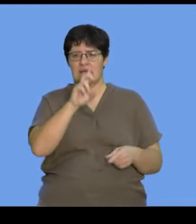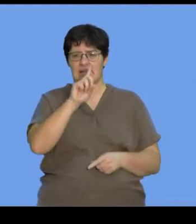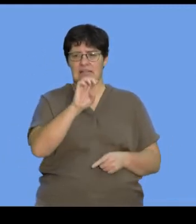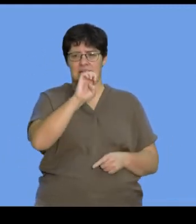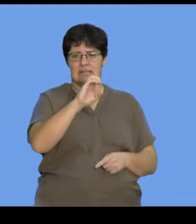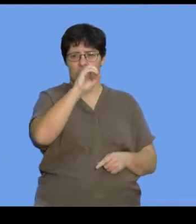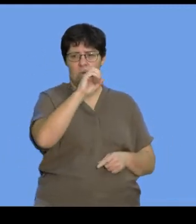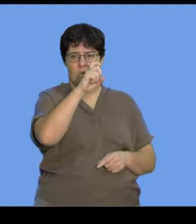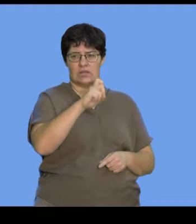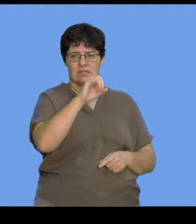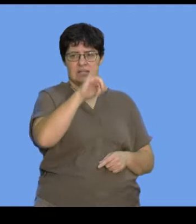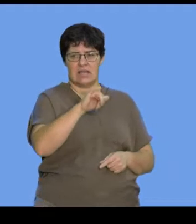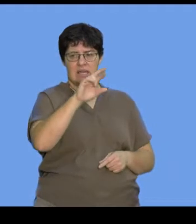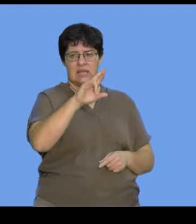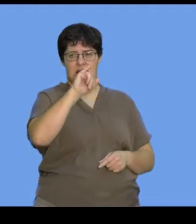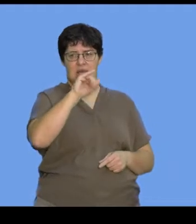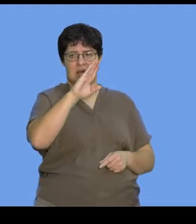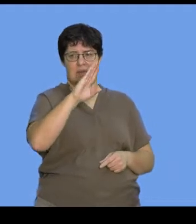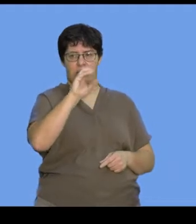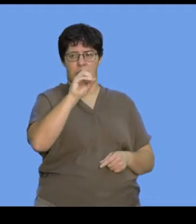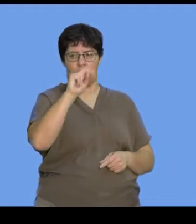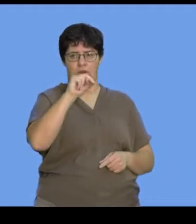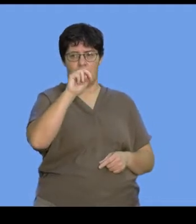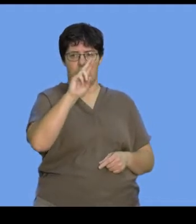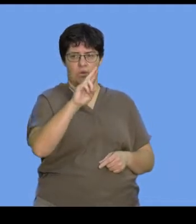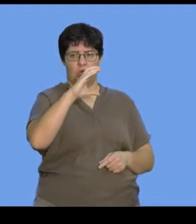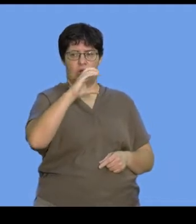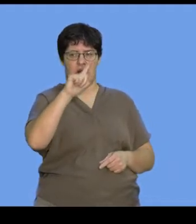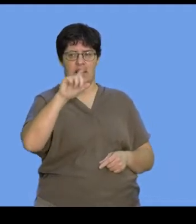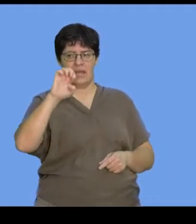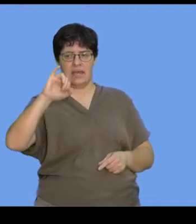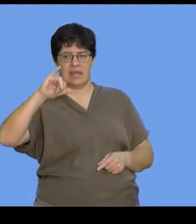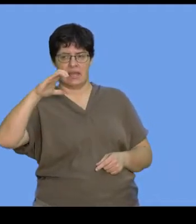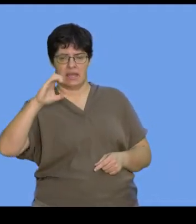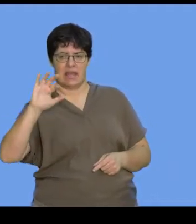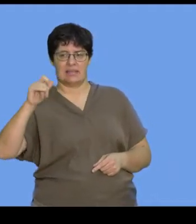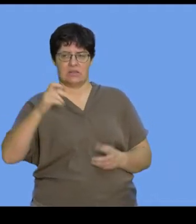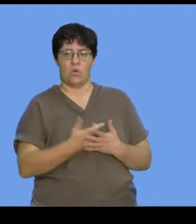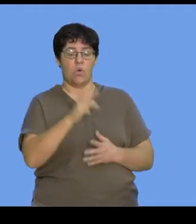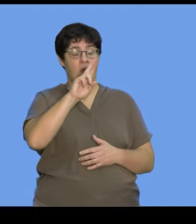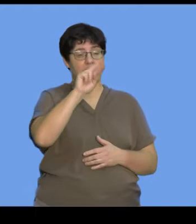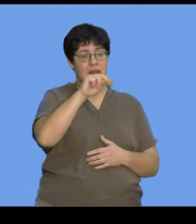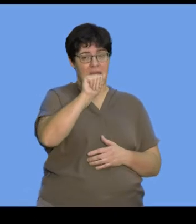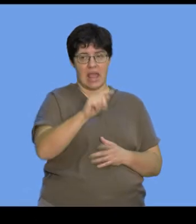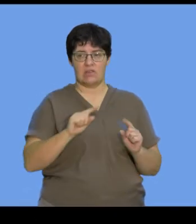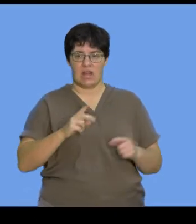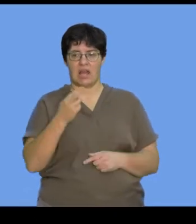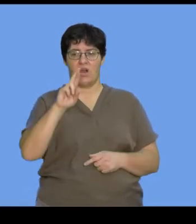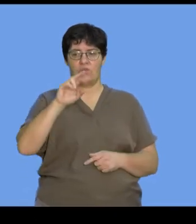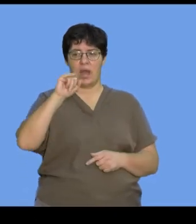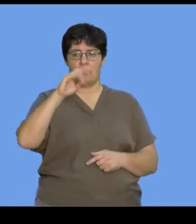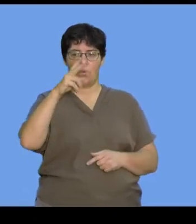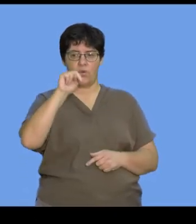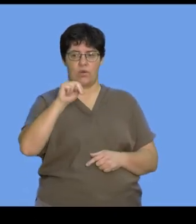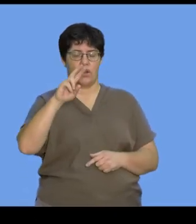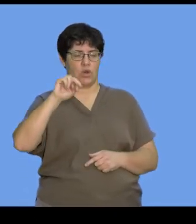deoxyribonucleic acid, and we have RNA, which stands for ribonucleic